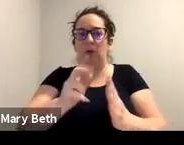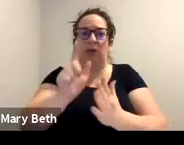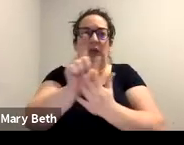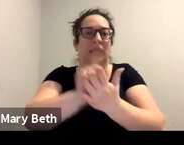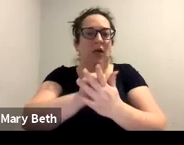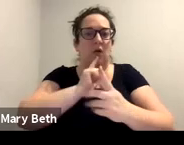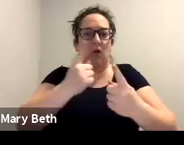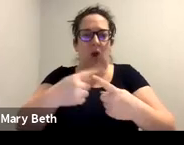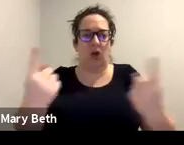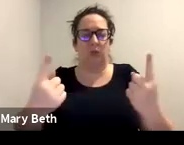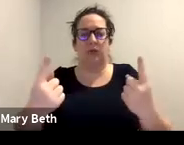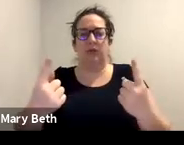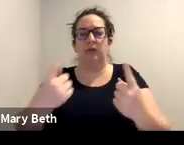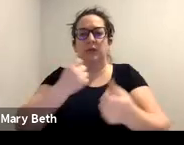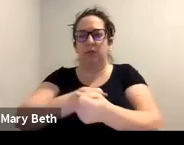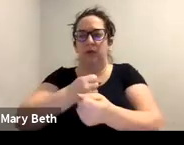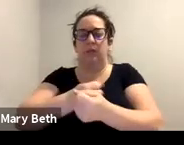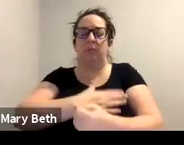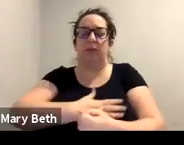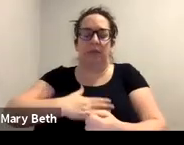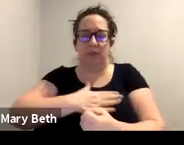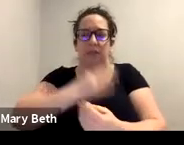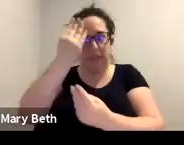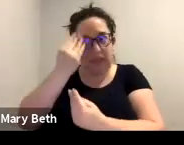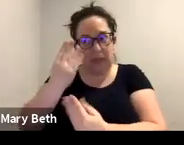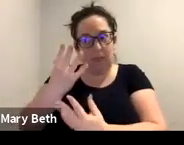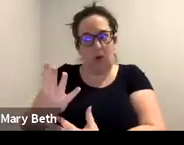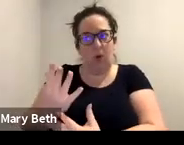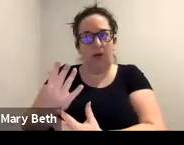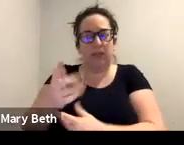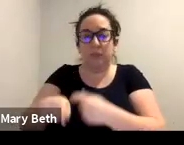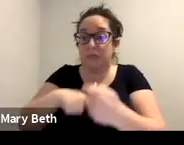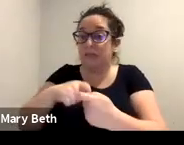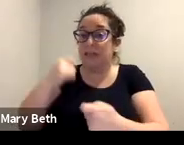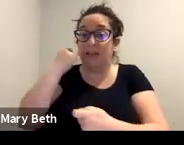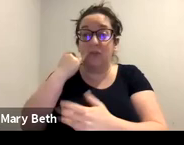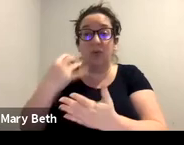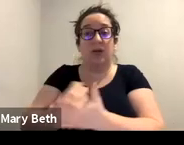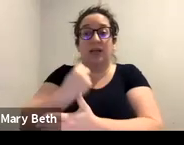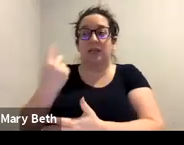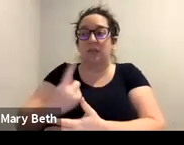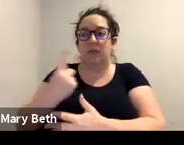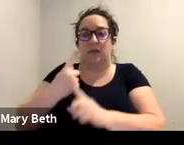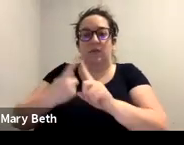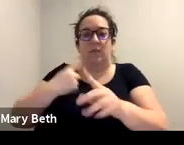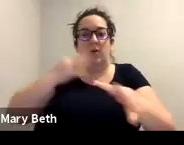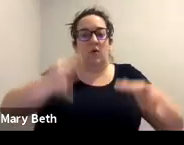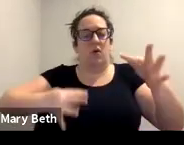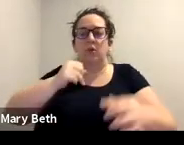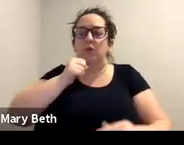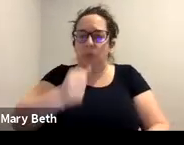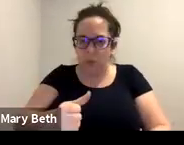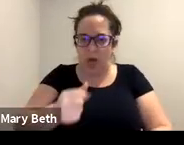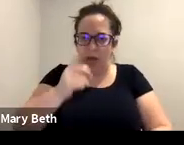please, please, please with your clients, let them know, especially if they get something from the court, not to ignore it because we've had cases